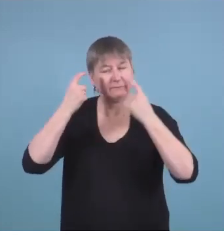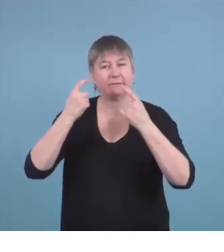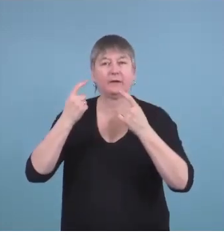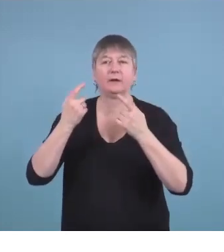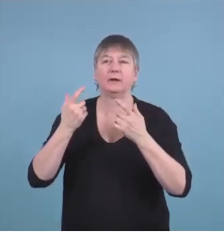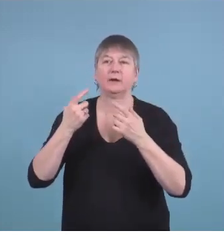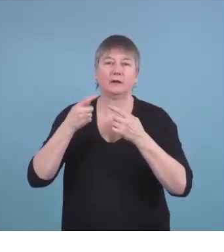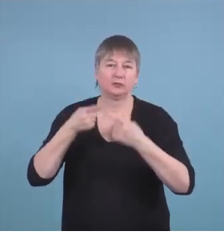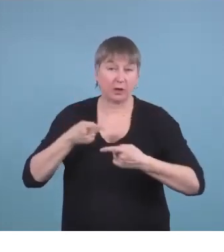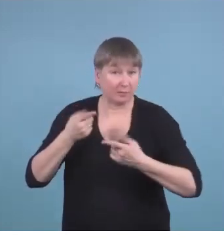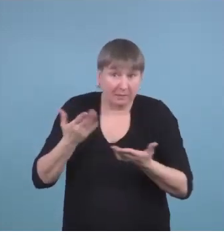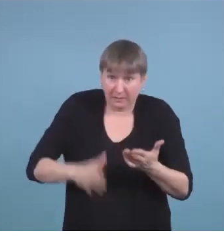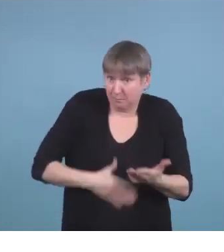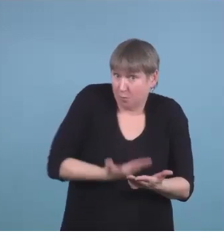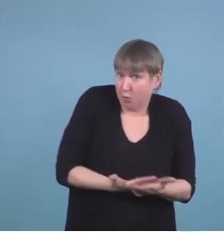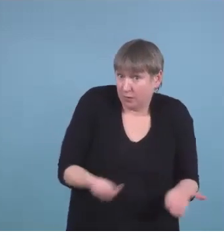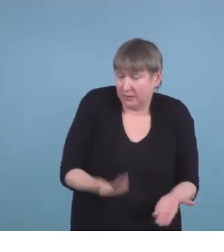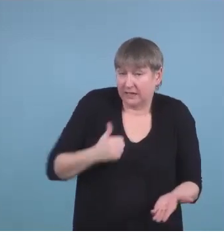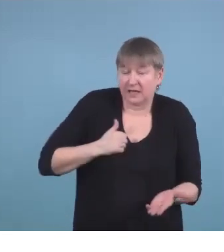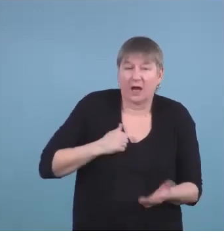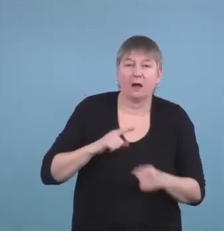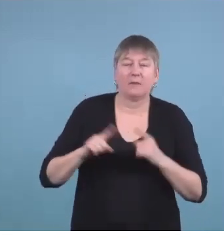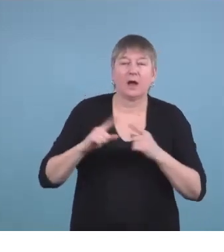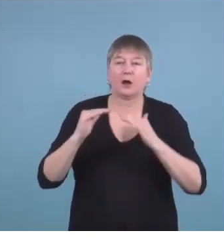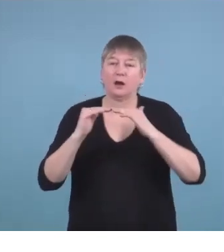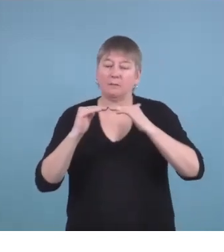but fall below the first percentile